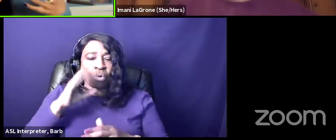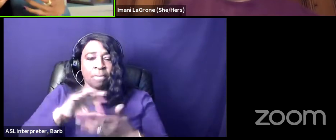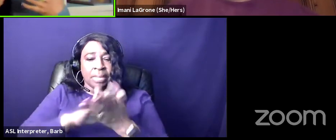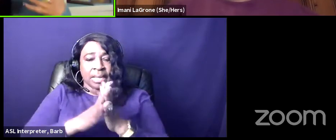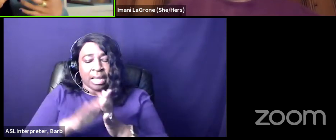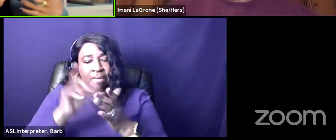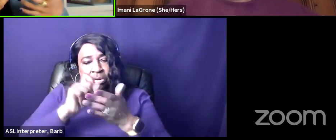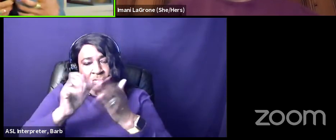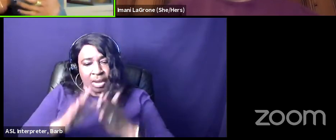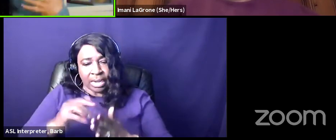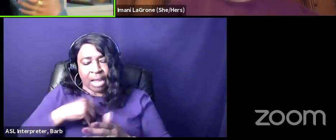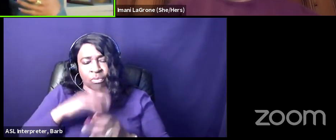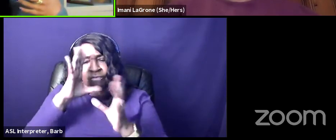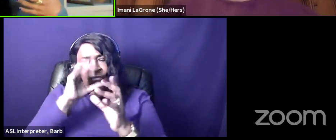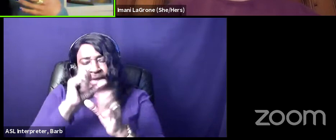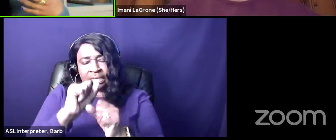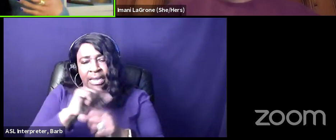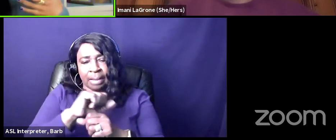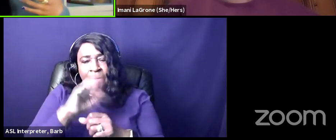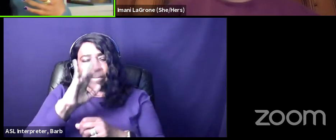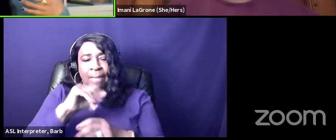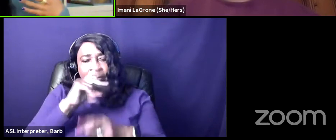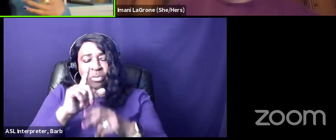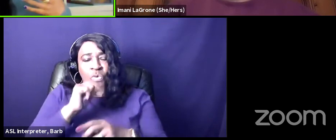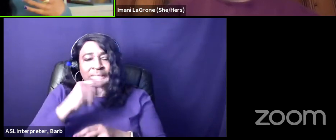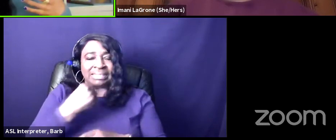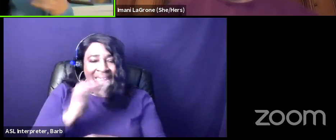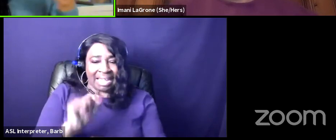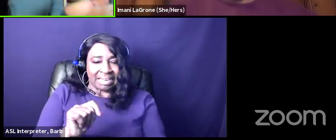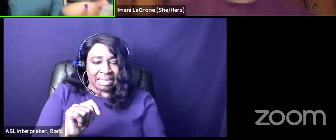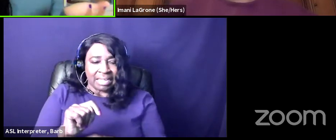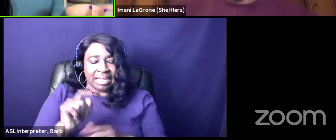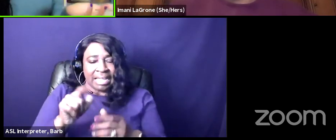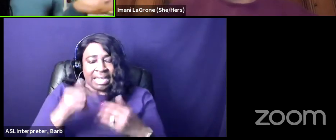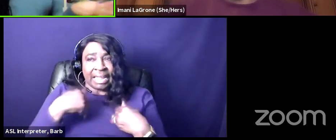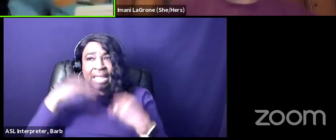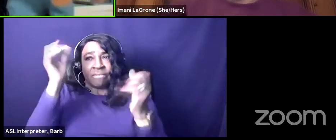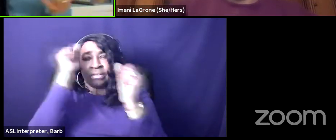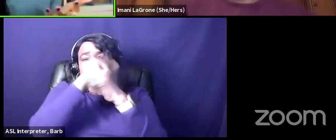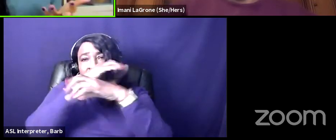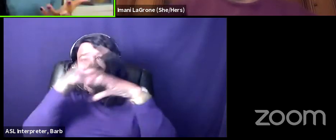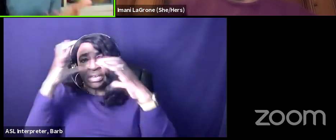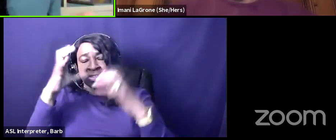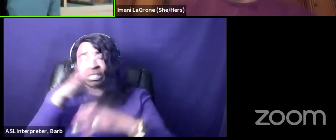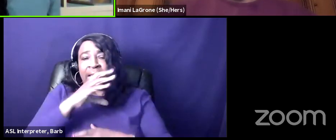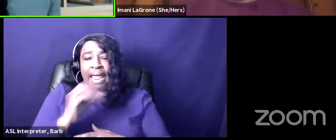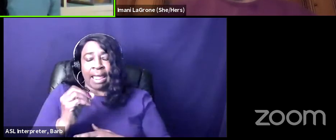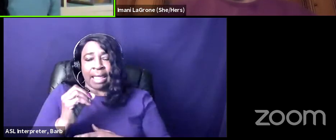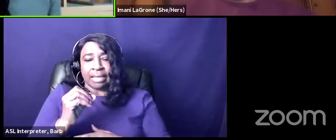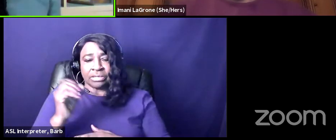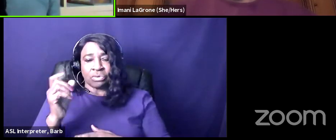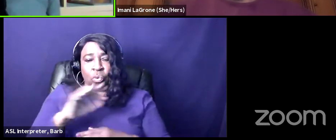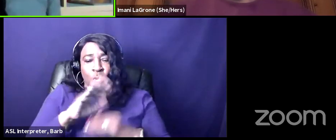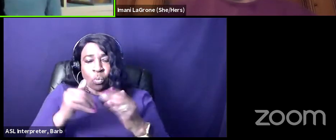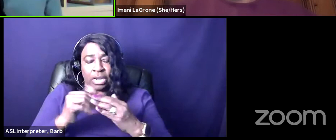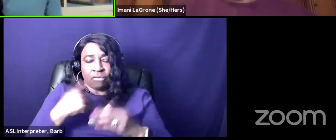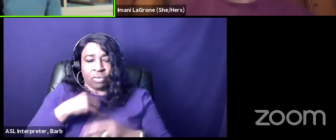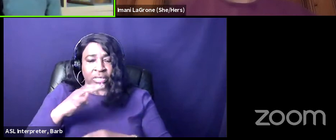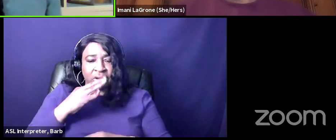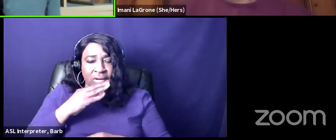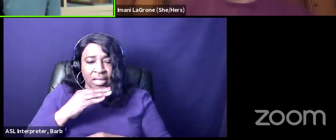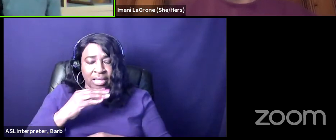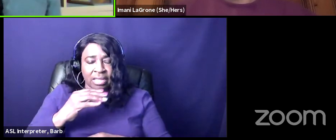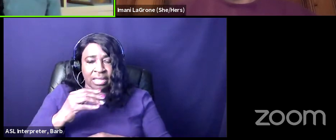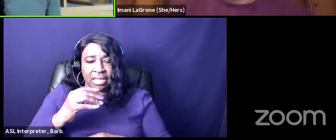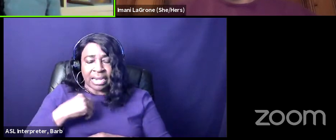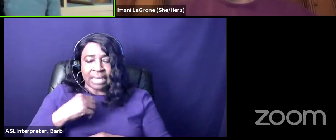always fascinated by people who who say it and just have like a vision of like she said and and whenever we talk and i'm like you remember you said you were gonna